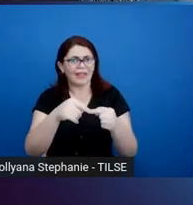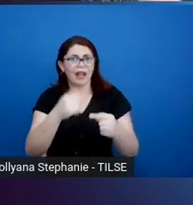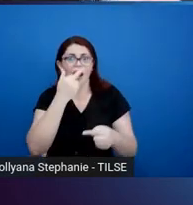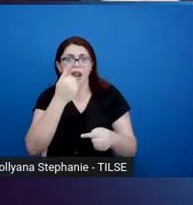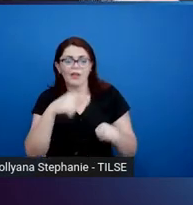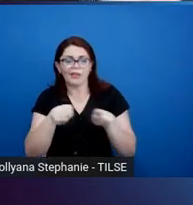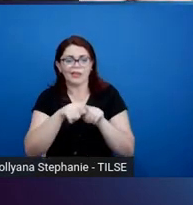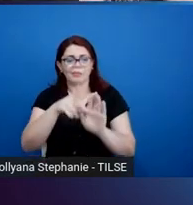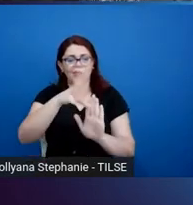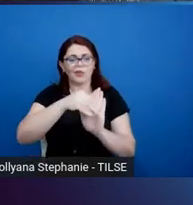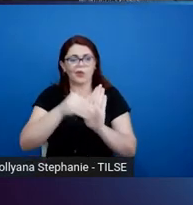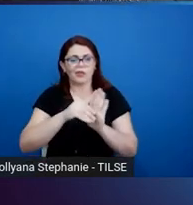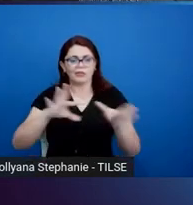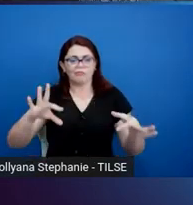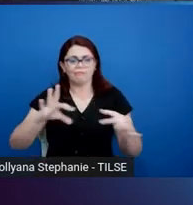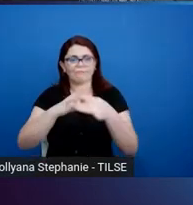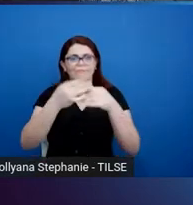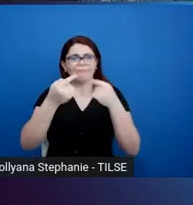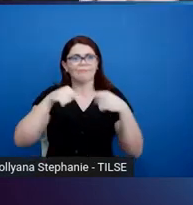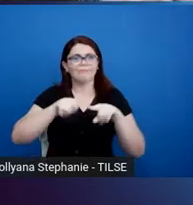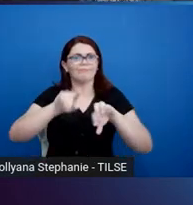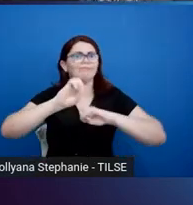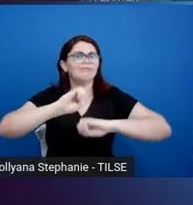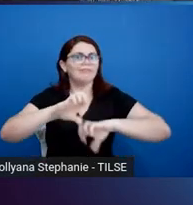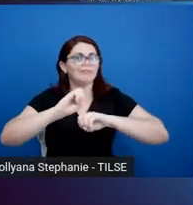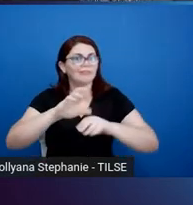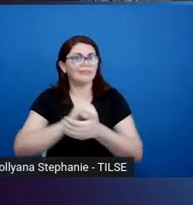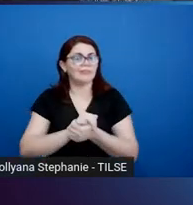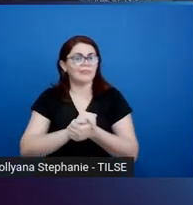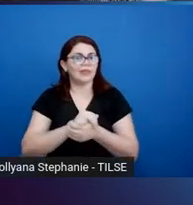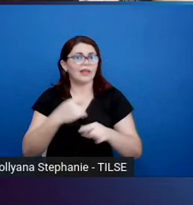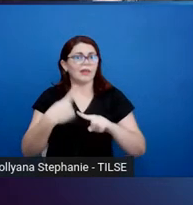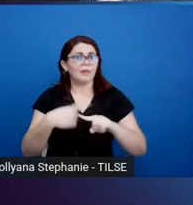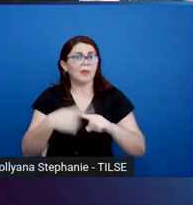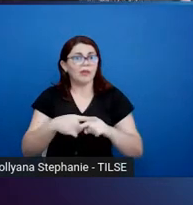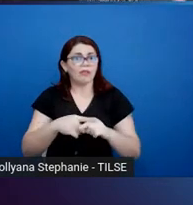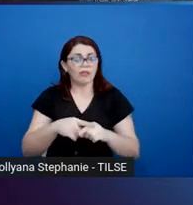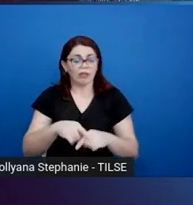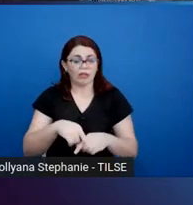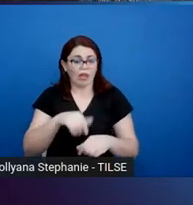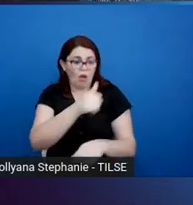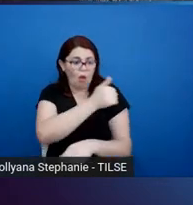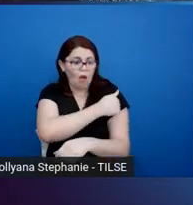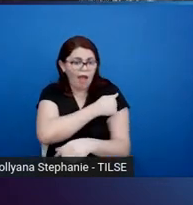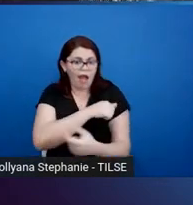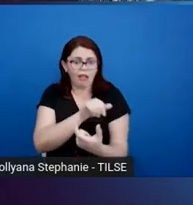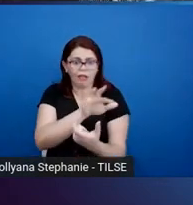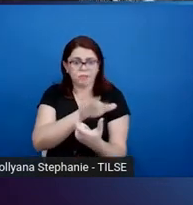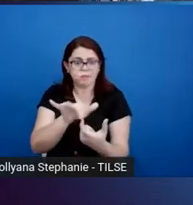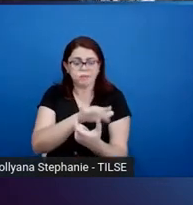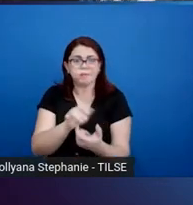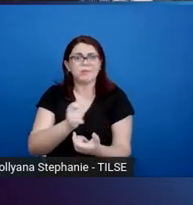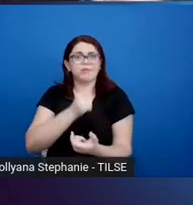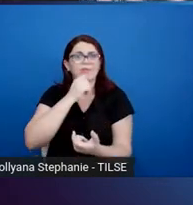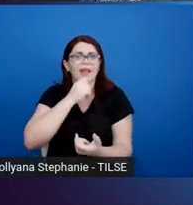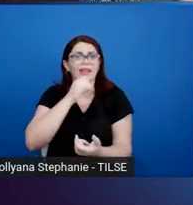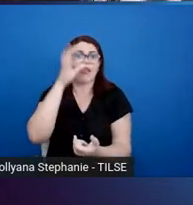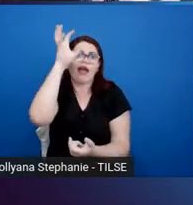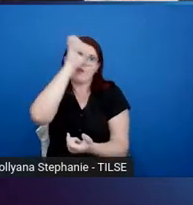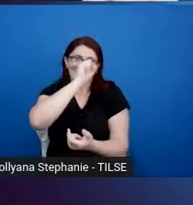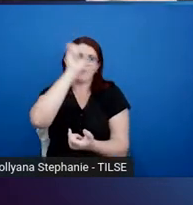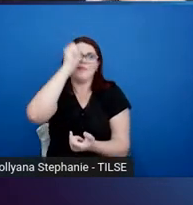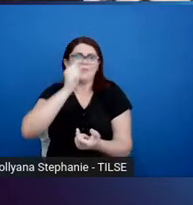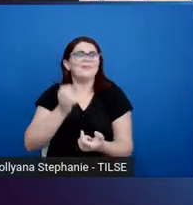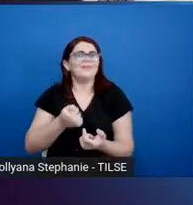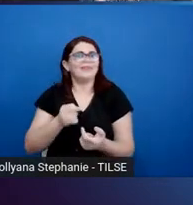together. Students are acquiring literacy in one or more than one language. And they're